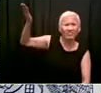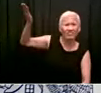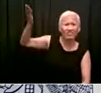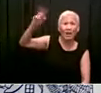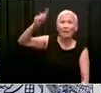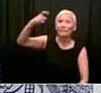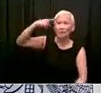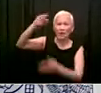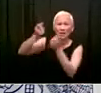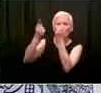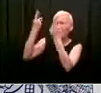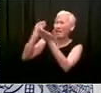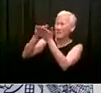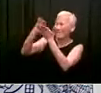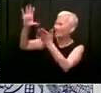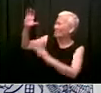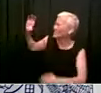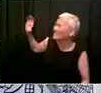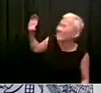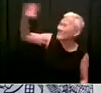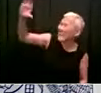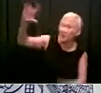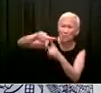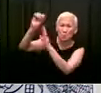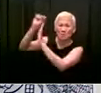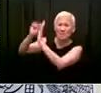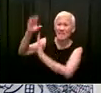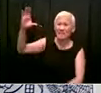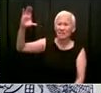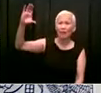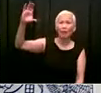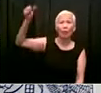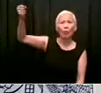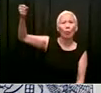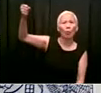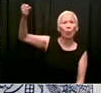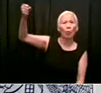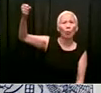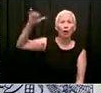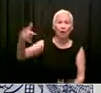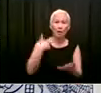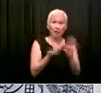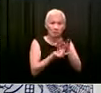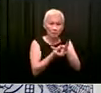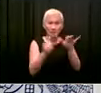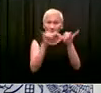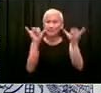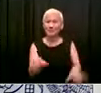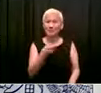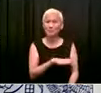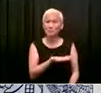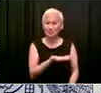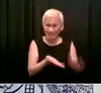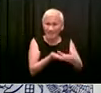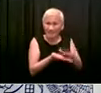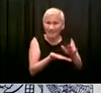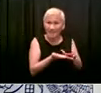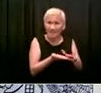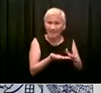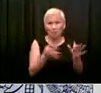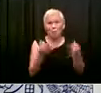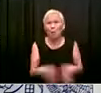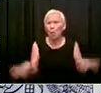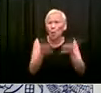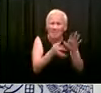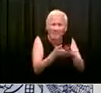running well. If they've got to find a way to recruit more personnel, whether it's bonuses or whatever it